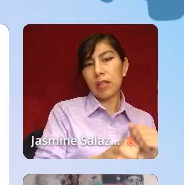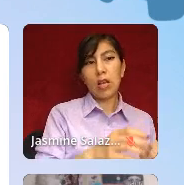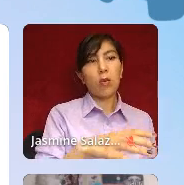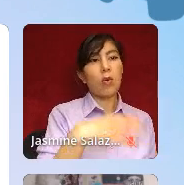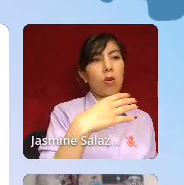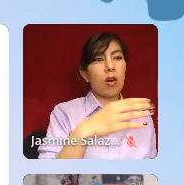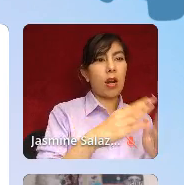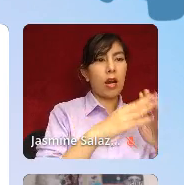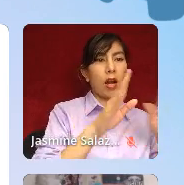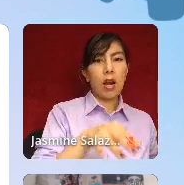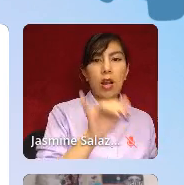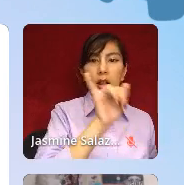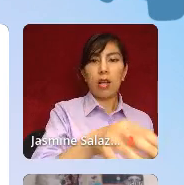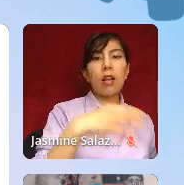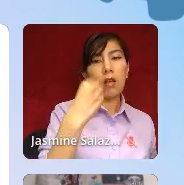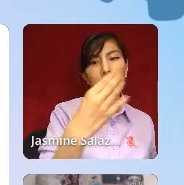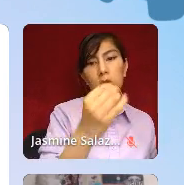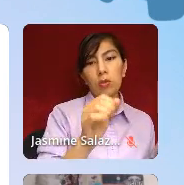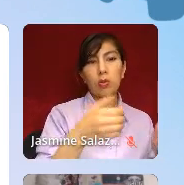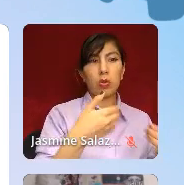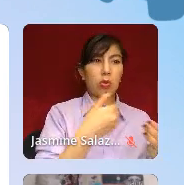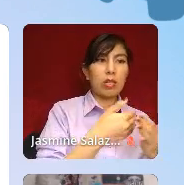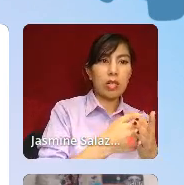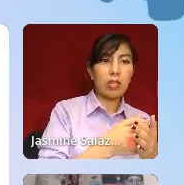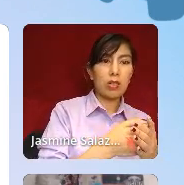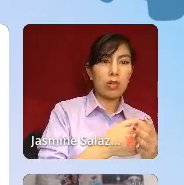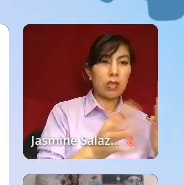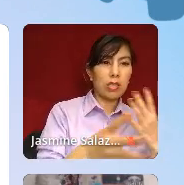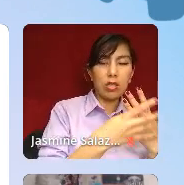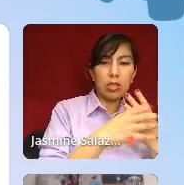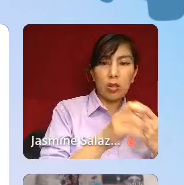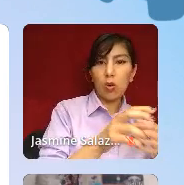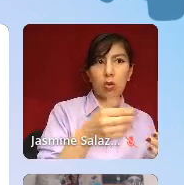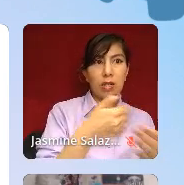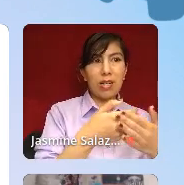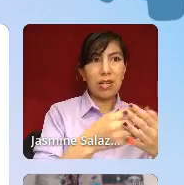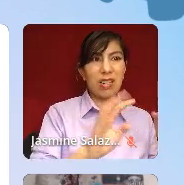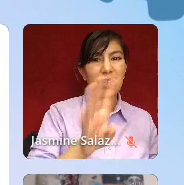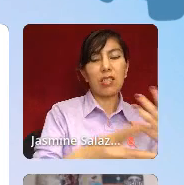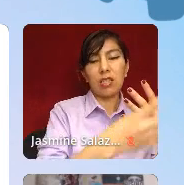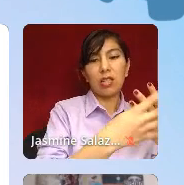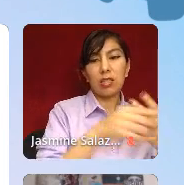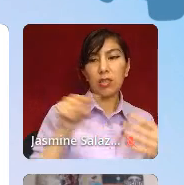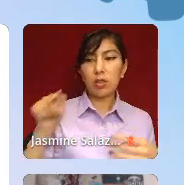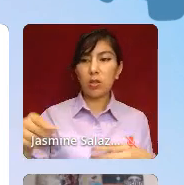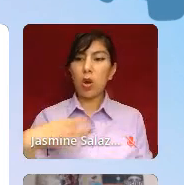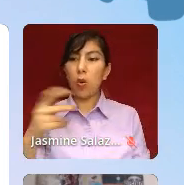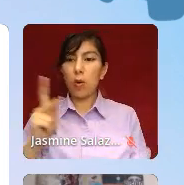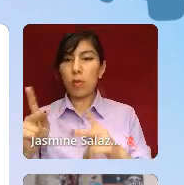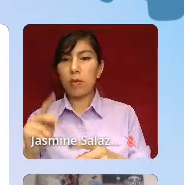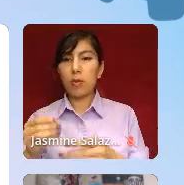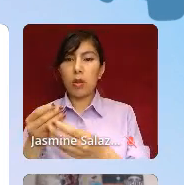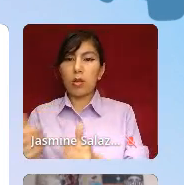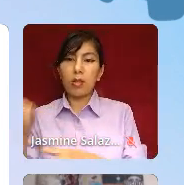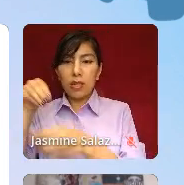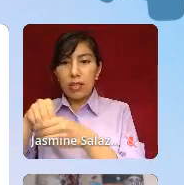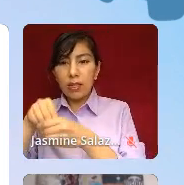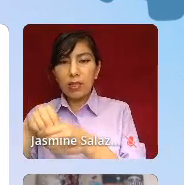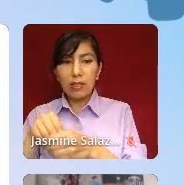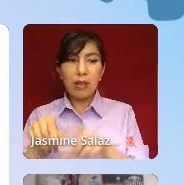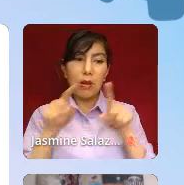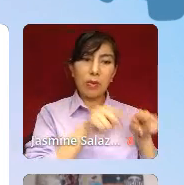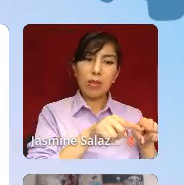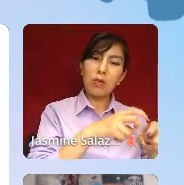or near the institutions or in local jails. While white patients healed inside, mental health treatment for Black patients was